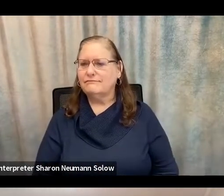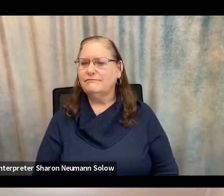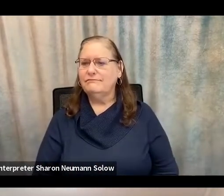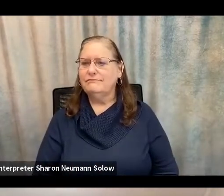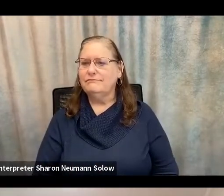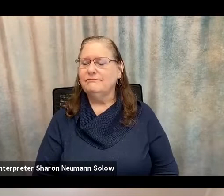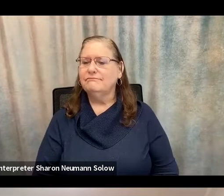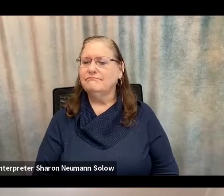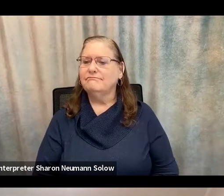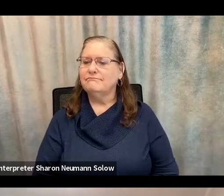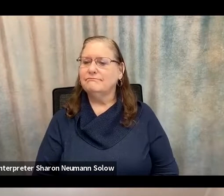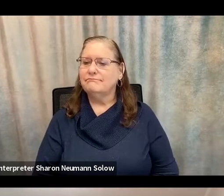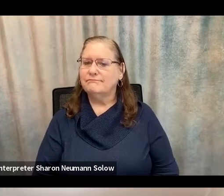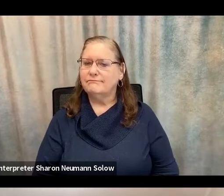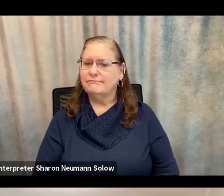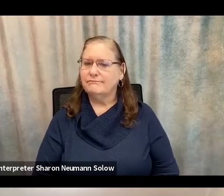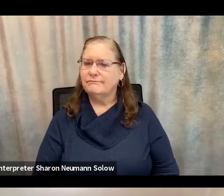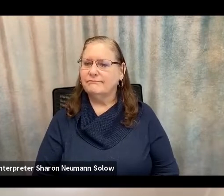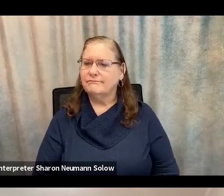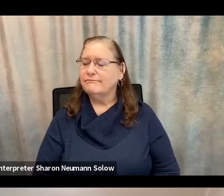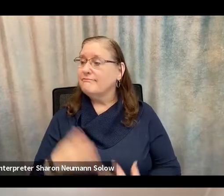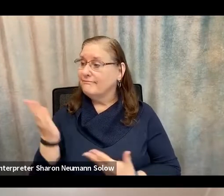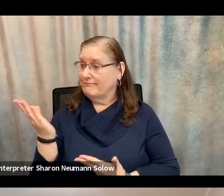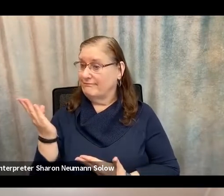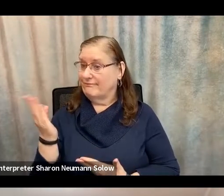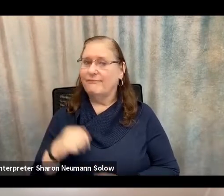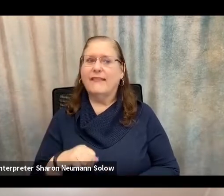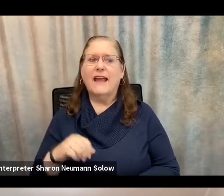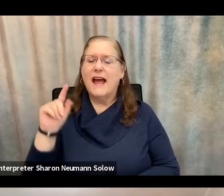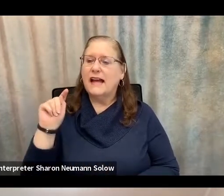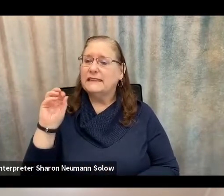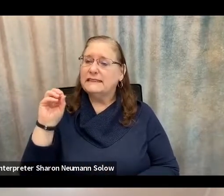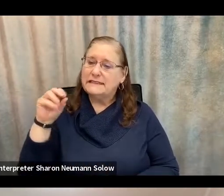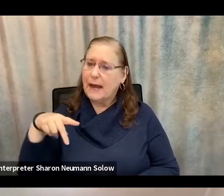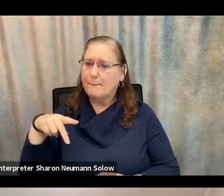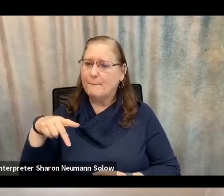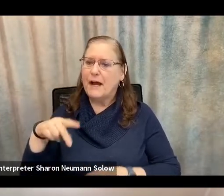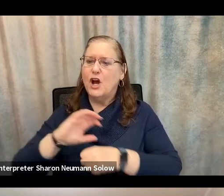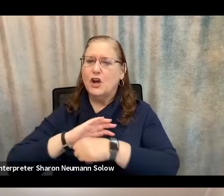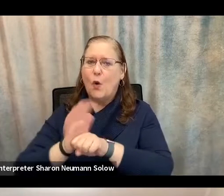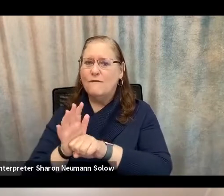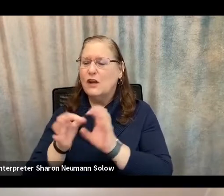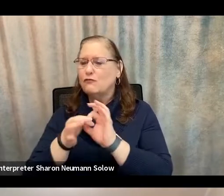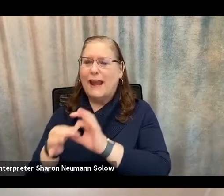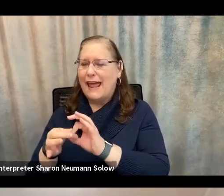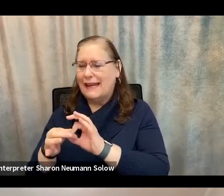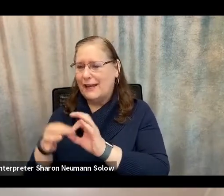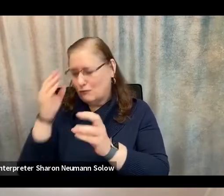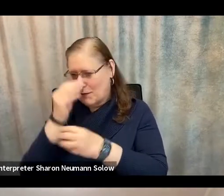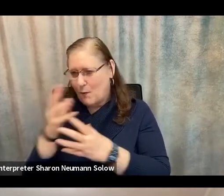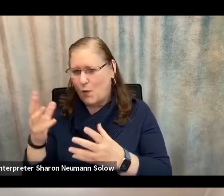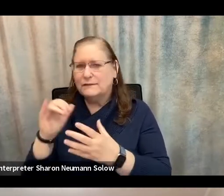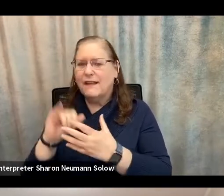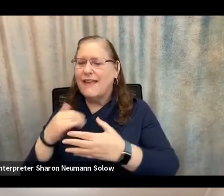Go to our next slide here. So this slide says top COVID related reports, and it's got a bar graph with the top